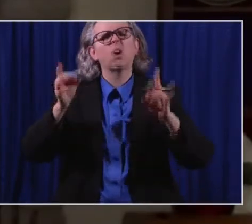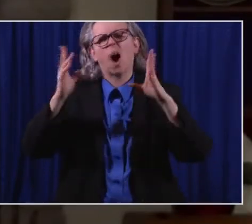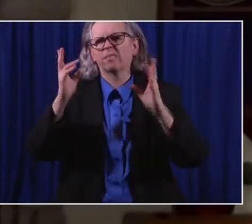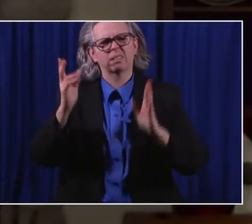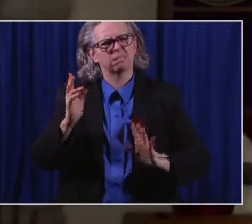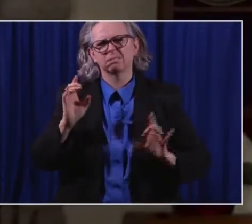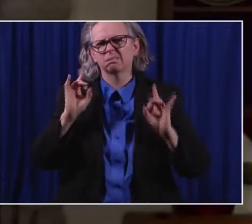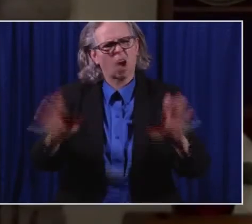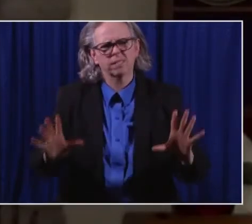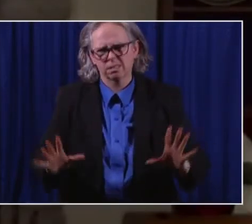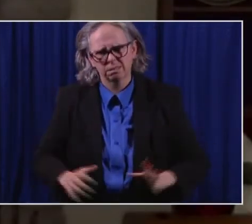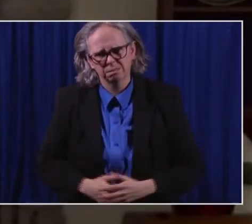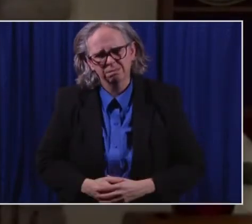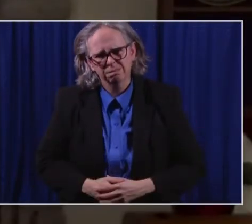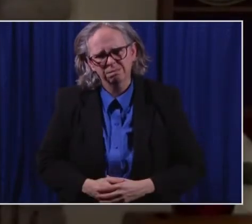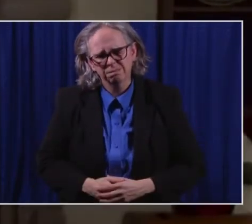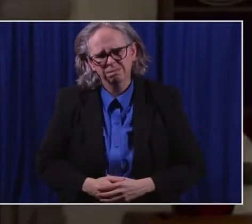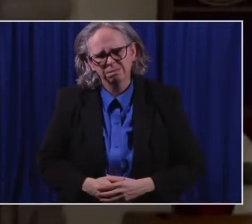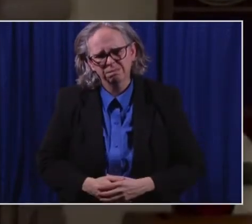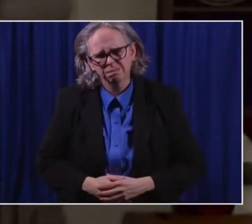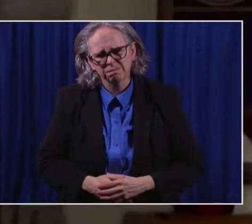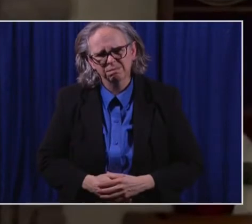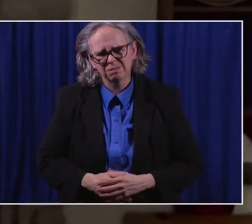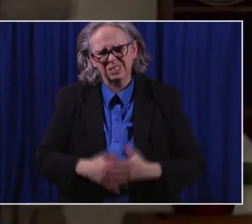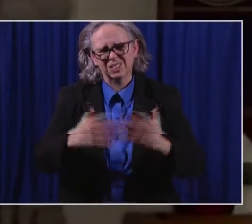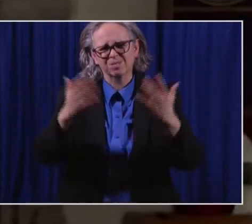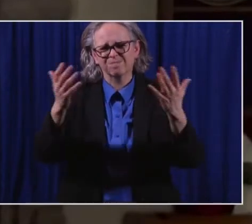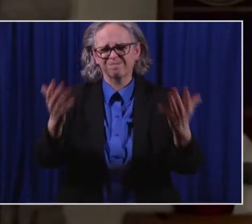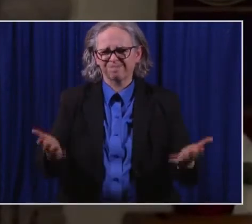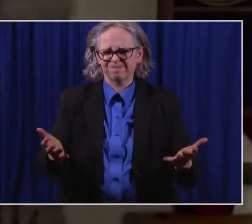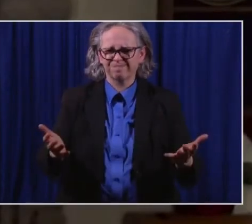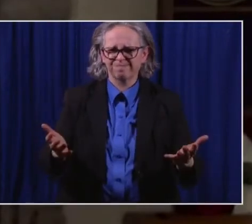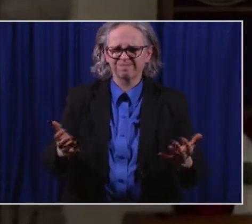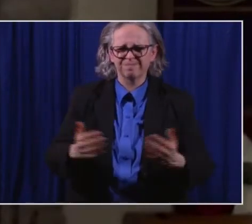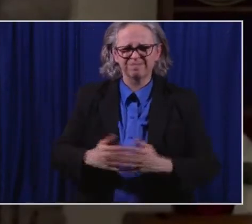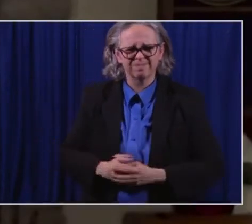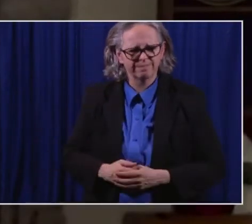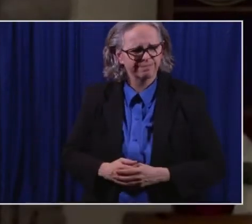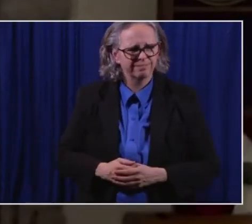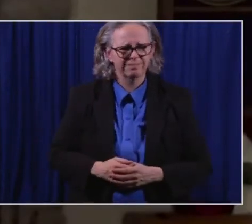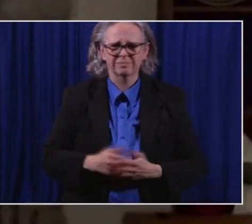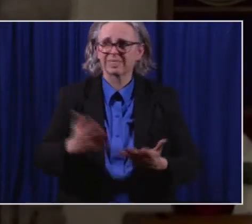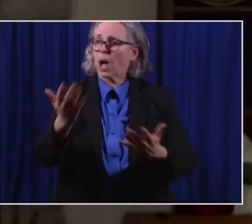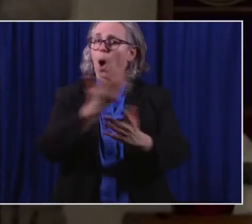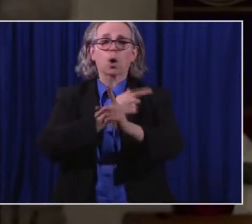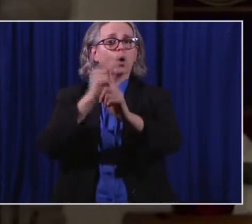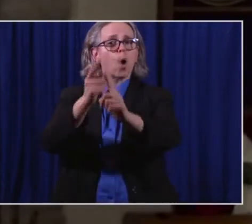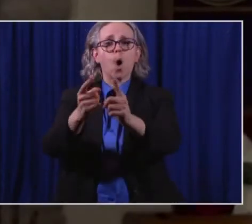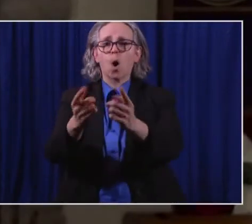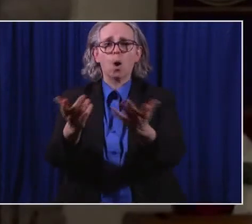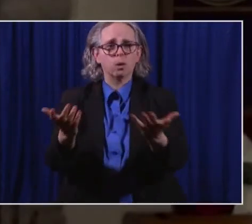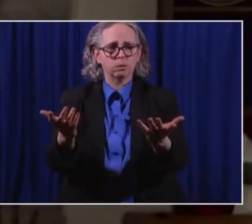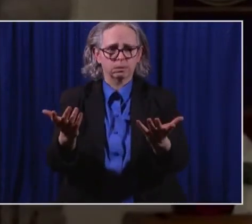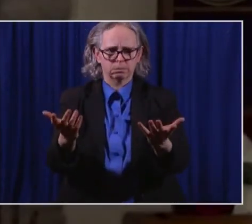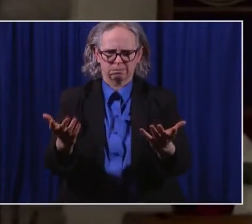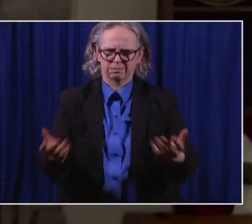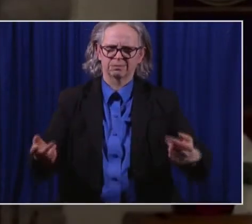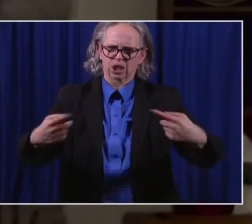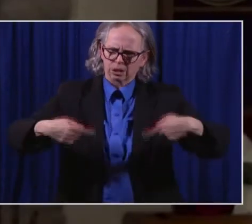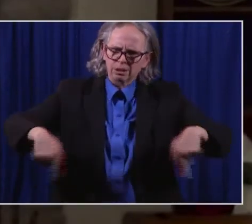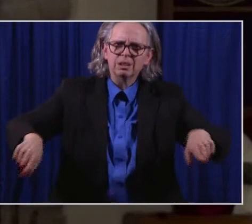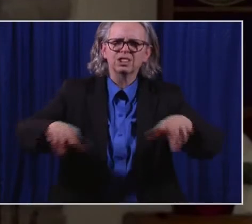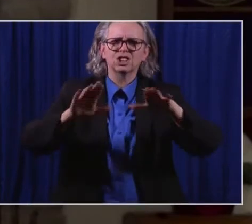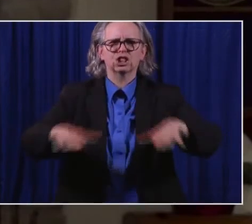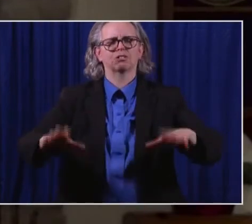before. So our goal is to get them all these children back in